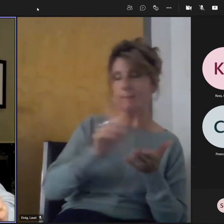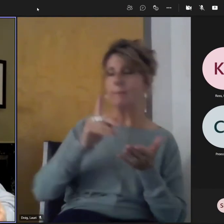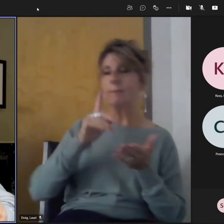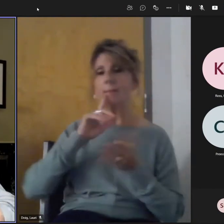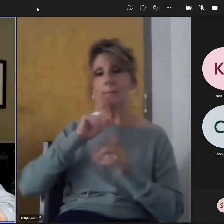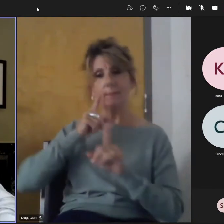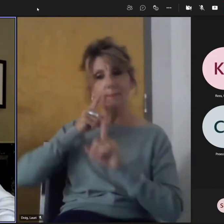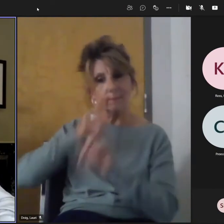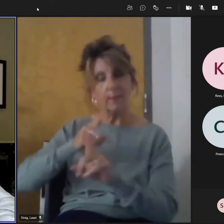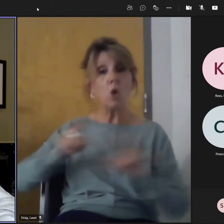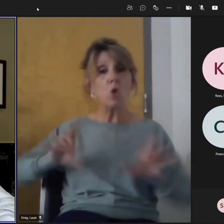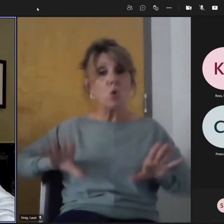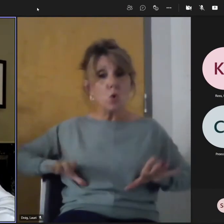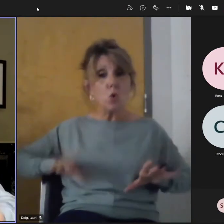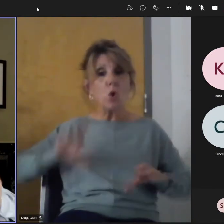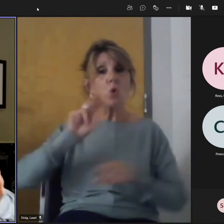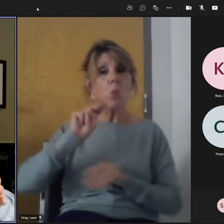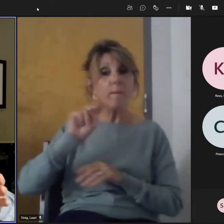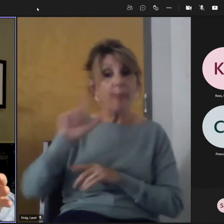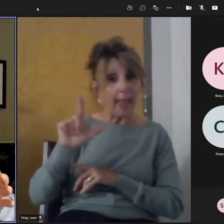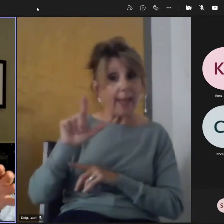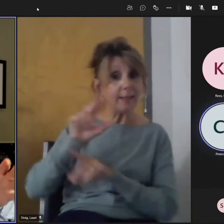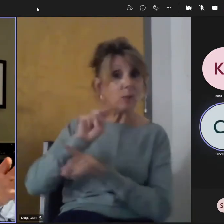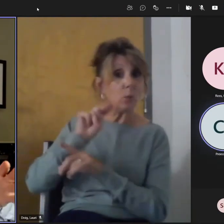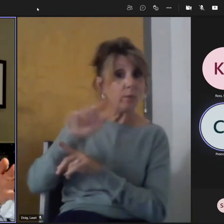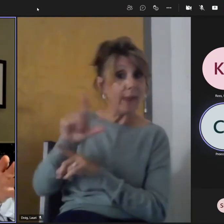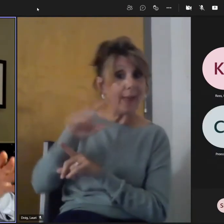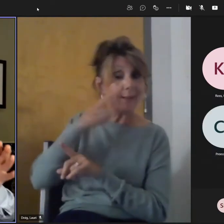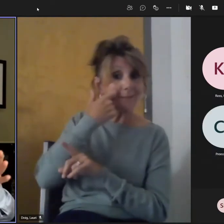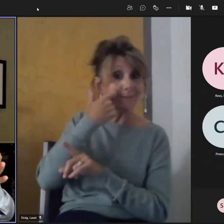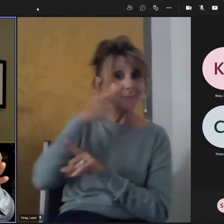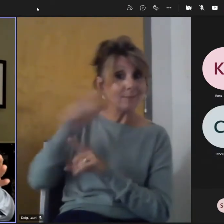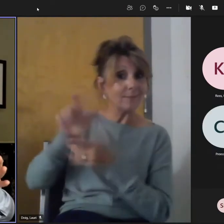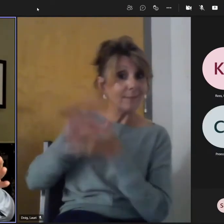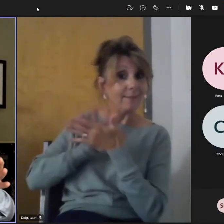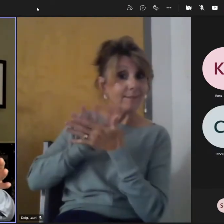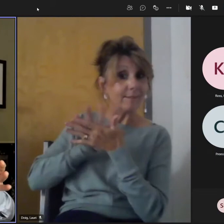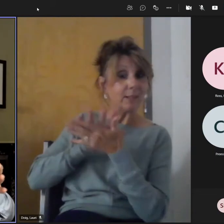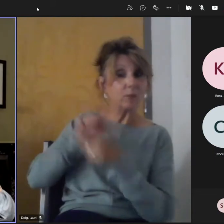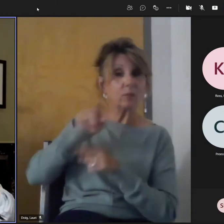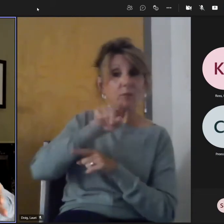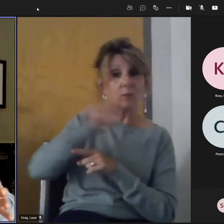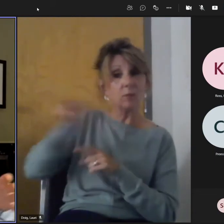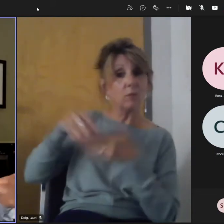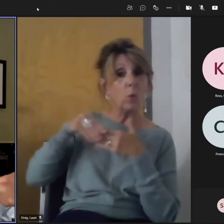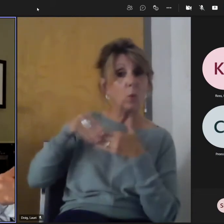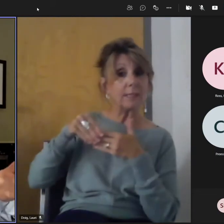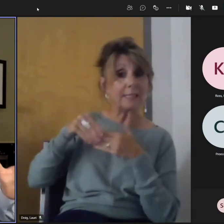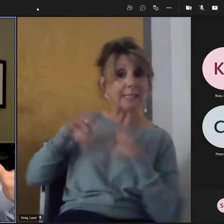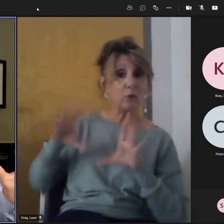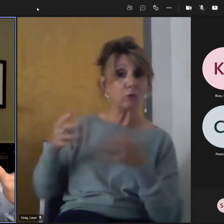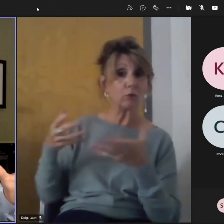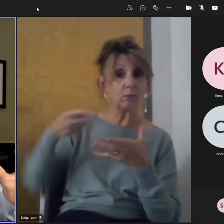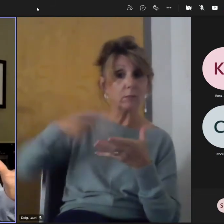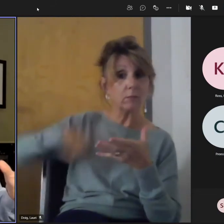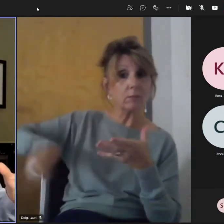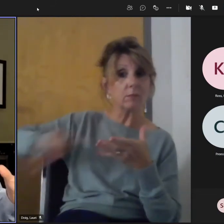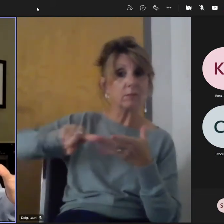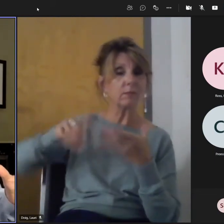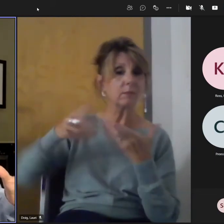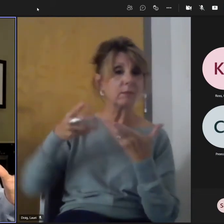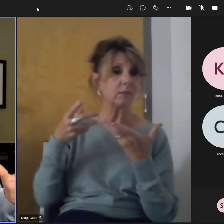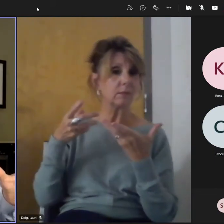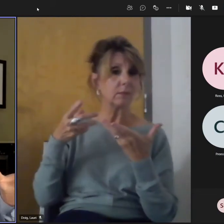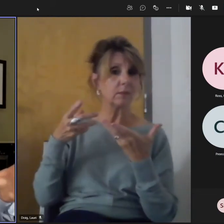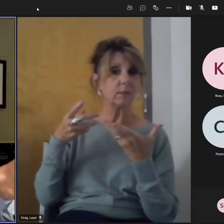sorry, in Newfoundland and Labrador, we are the leadership of the country and of the parts of it and the